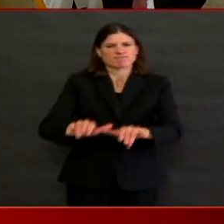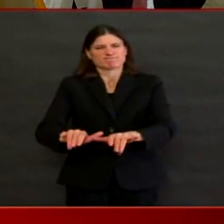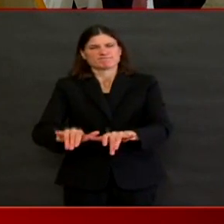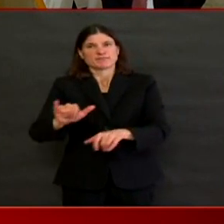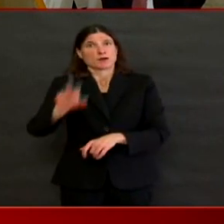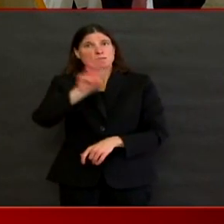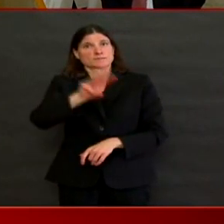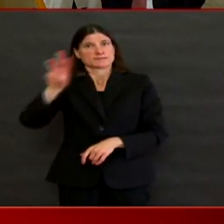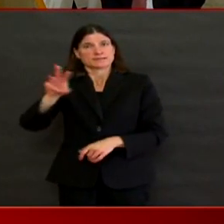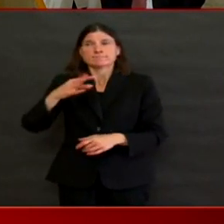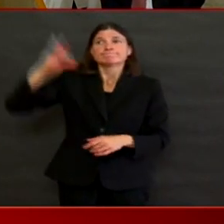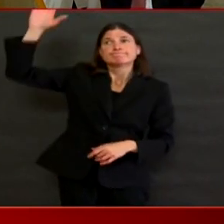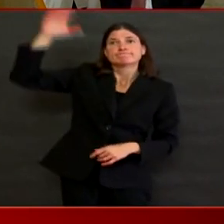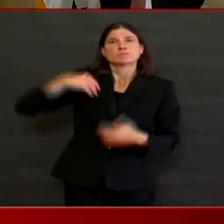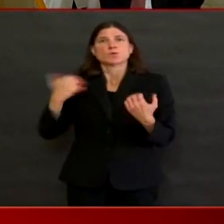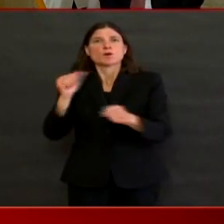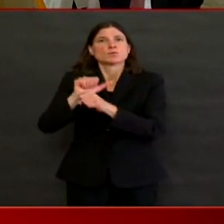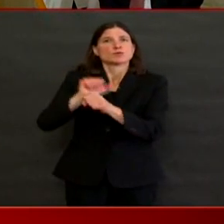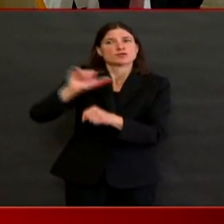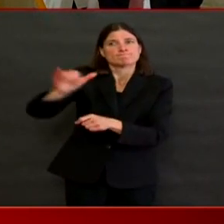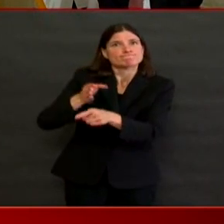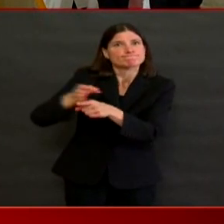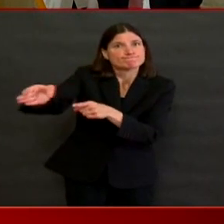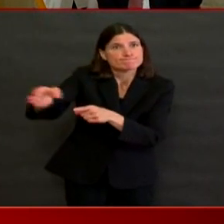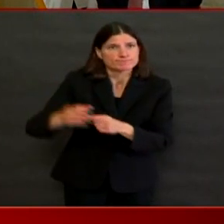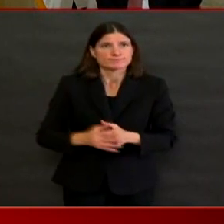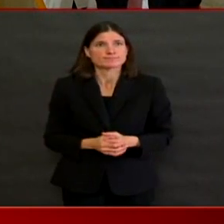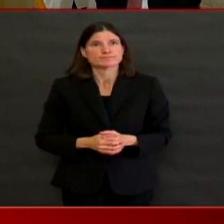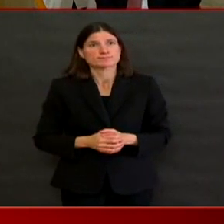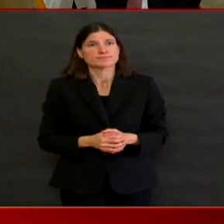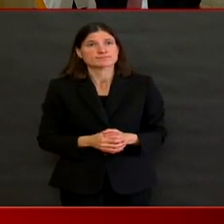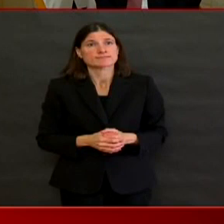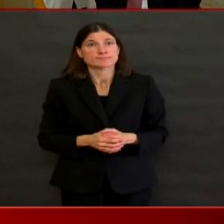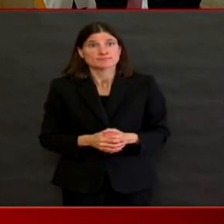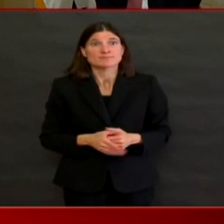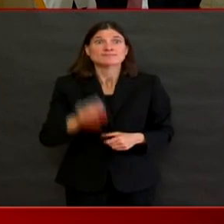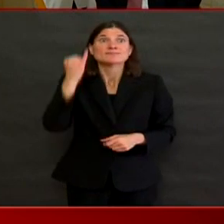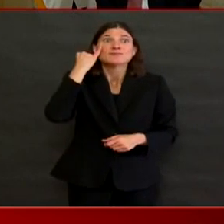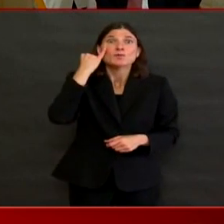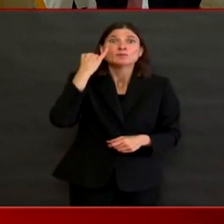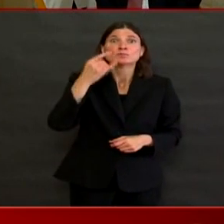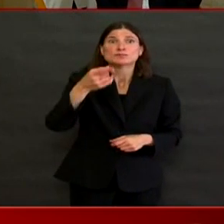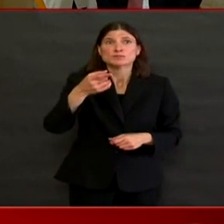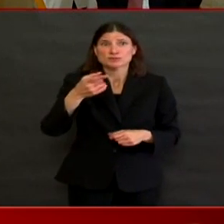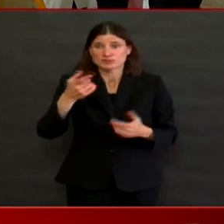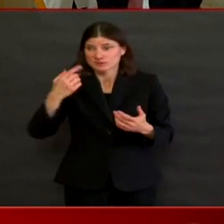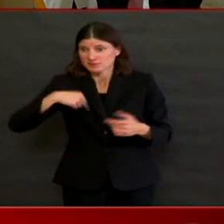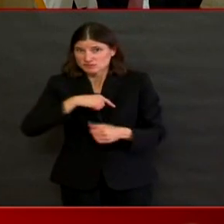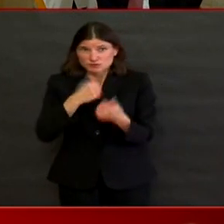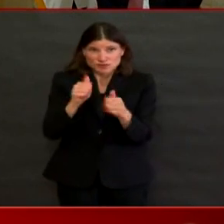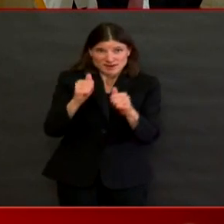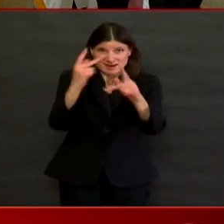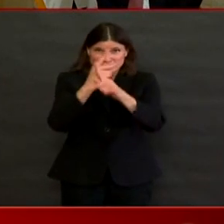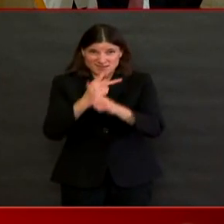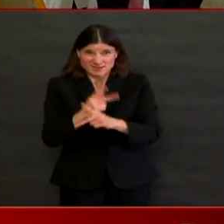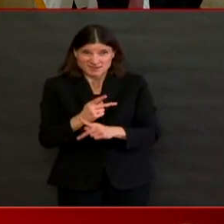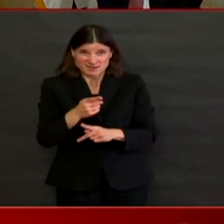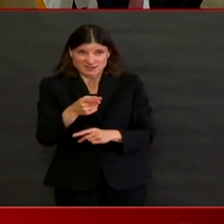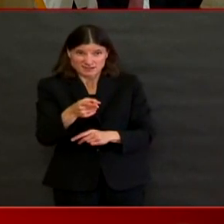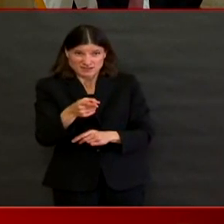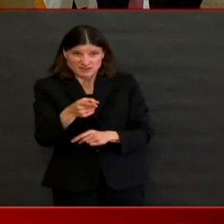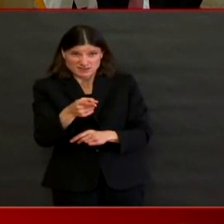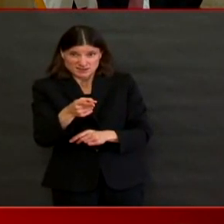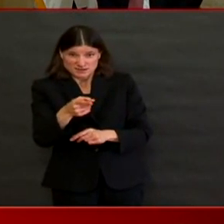assist, knowing that health care workers are doing what they need to to best care for the people that they are treating.